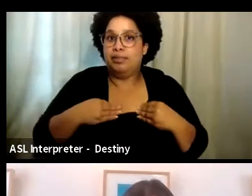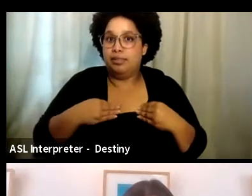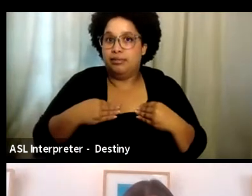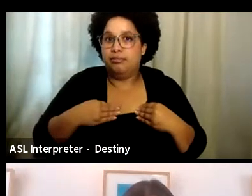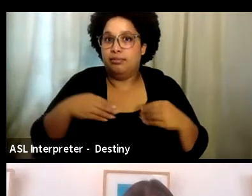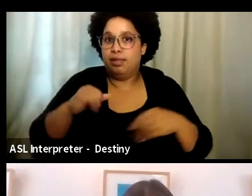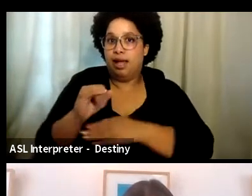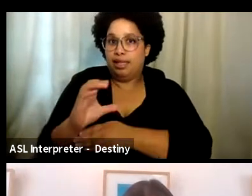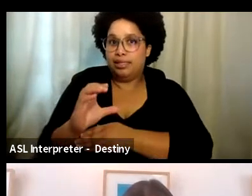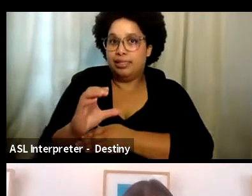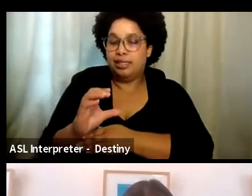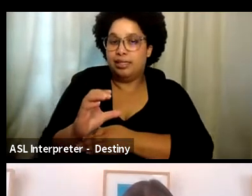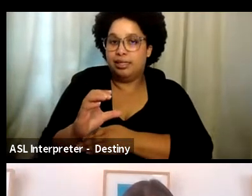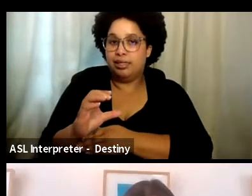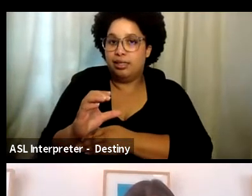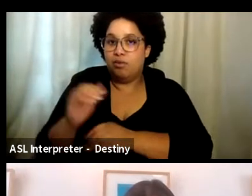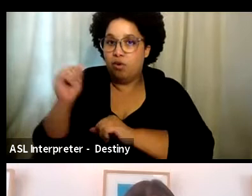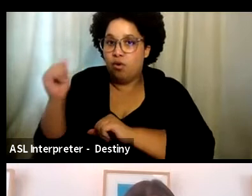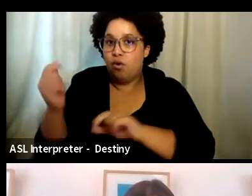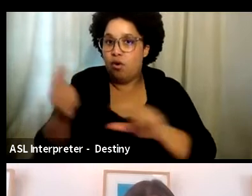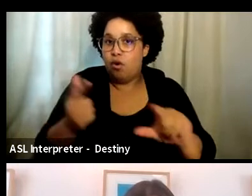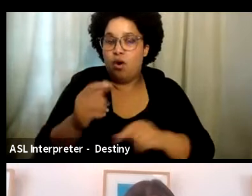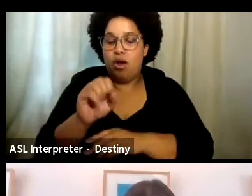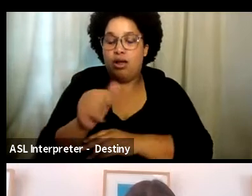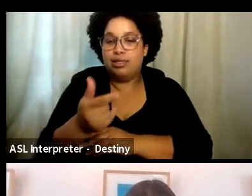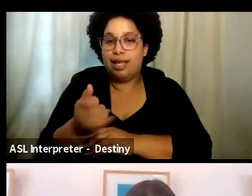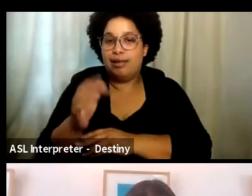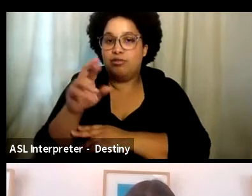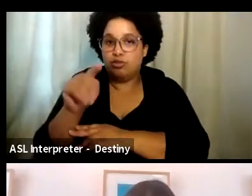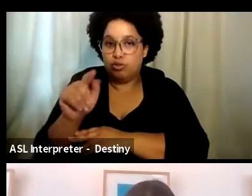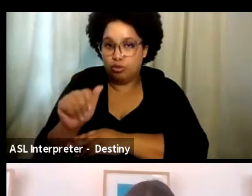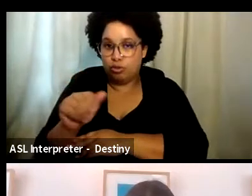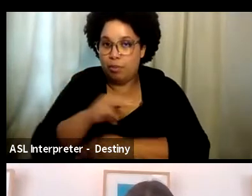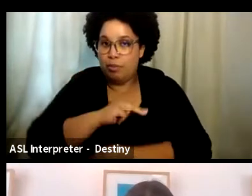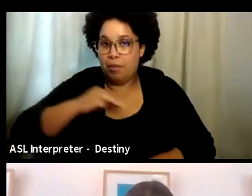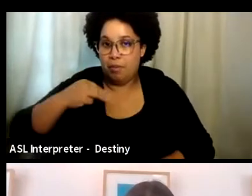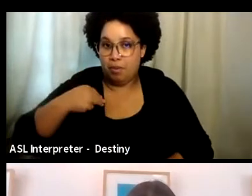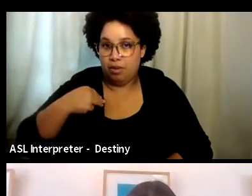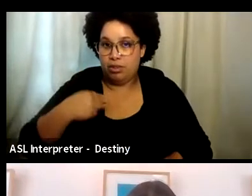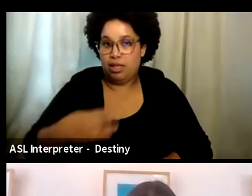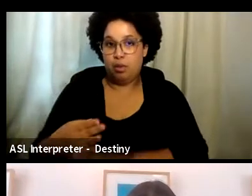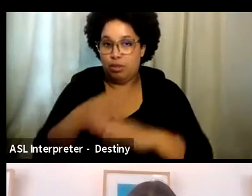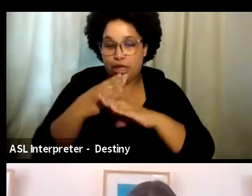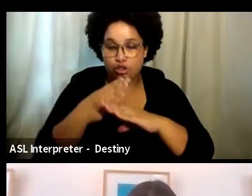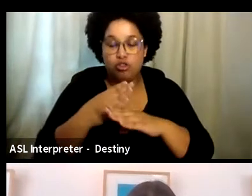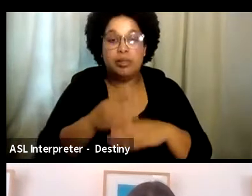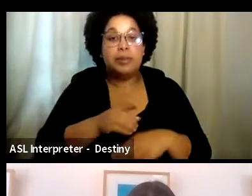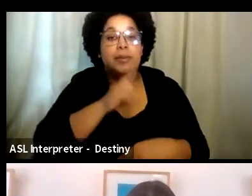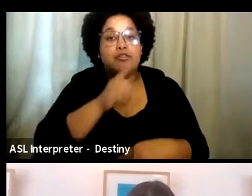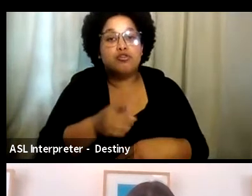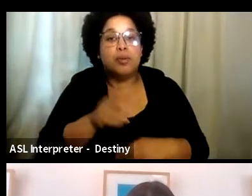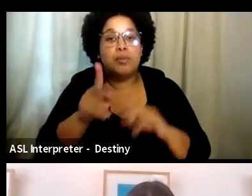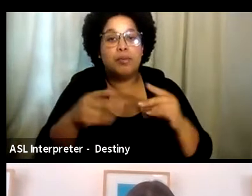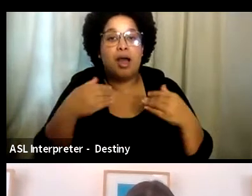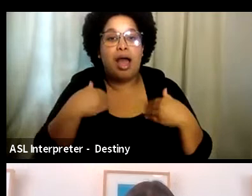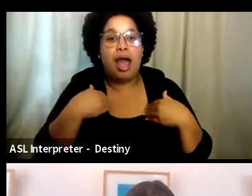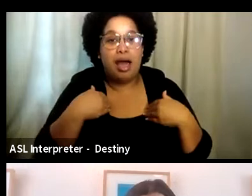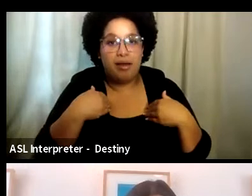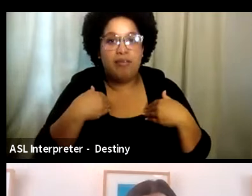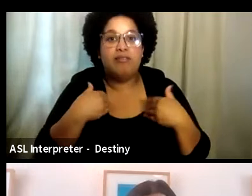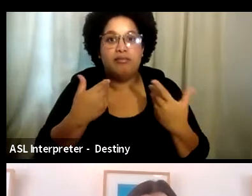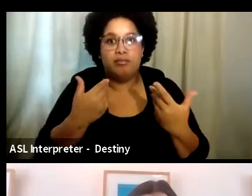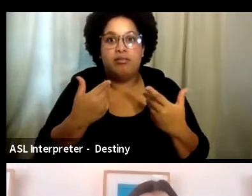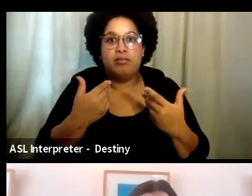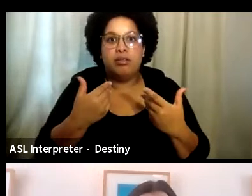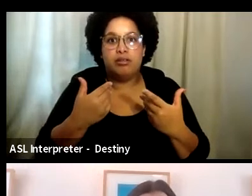we all want to see it happen for all the SAG-AFTRA members and for everybody on SETS protection is really making sure that people have the basis in those kinds